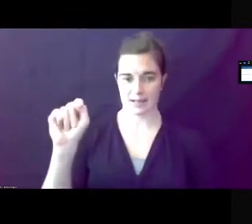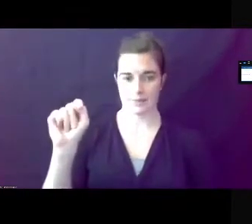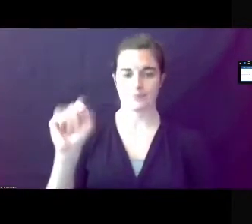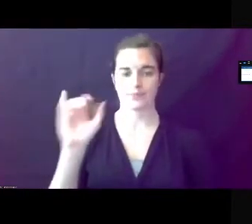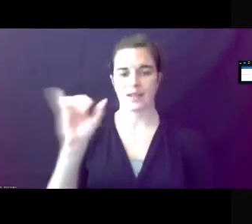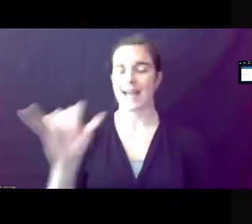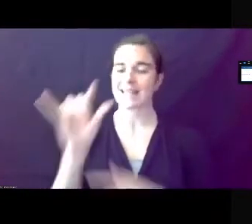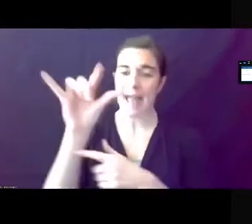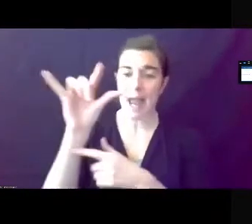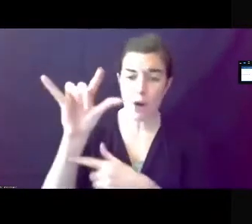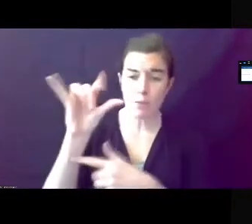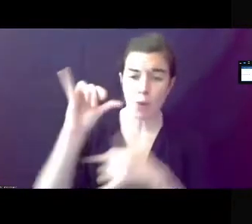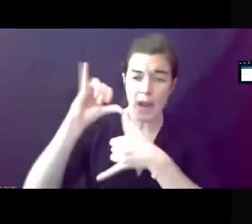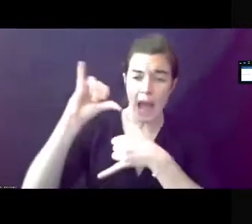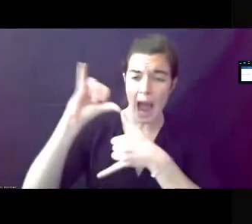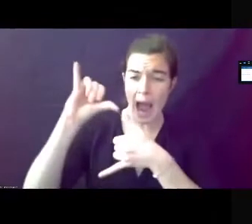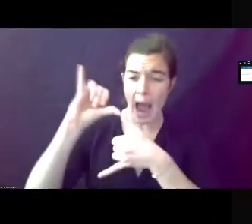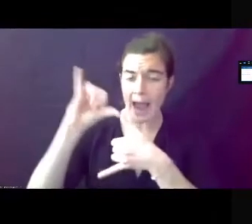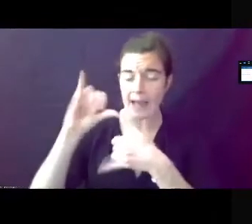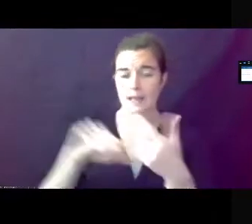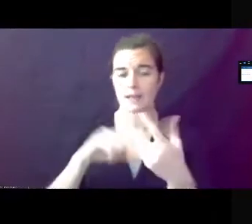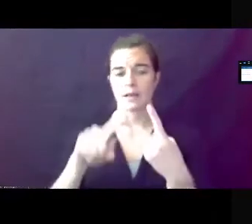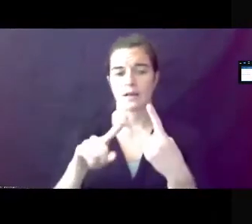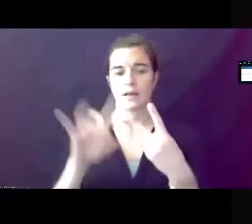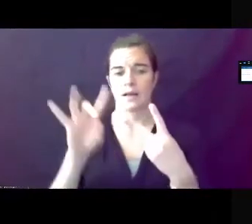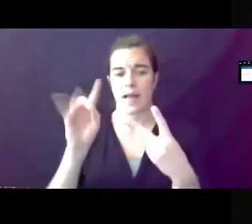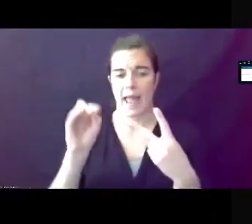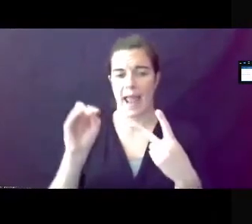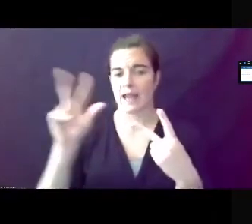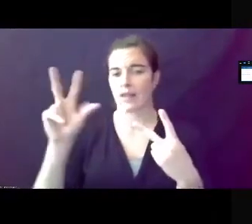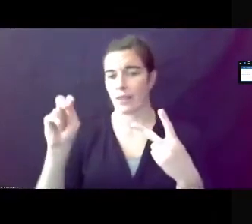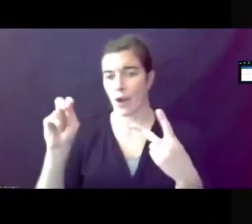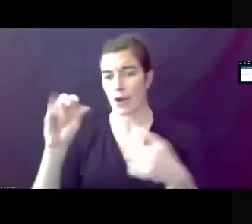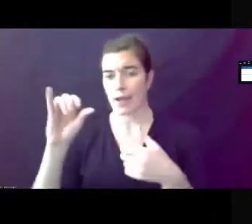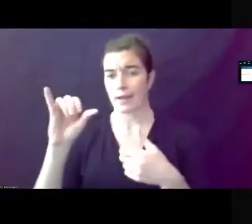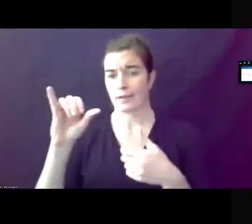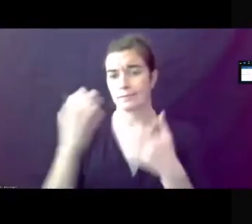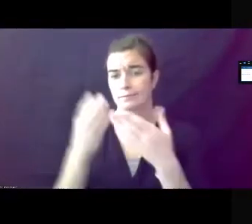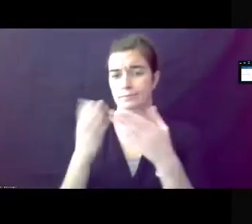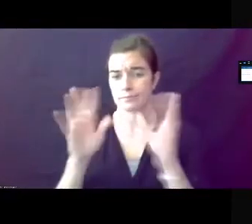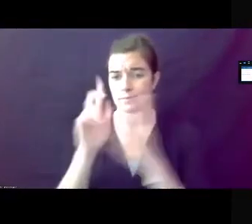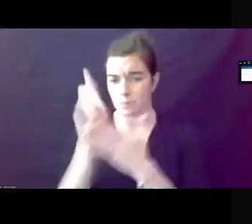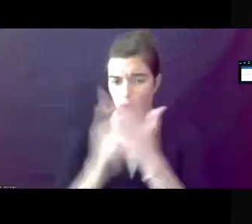height overlay the 80 30 height overlay as well as our setback overlay